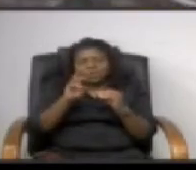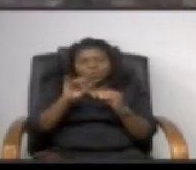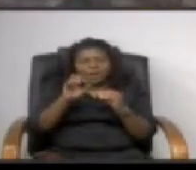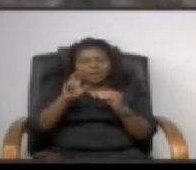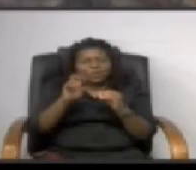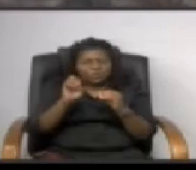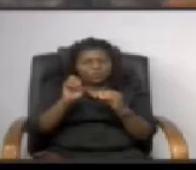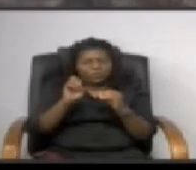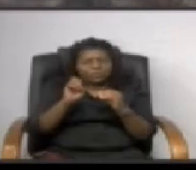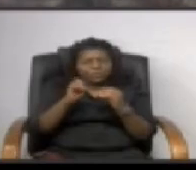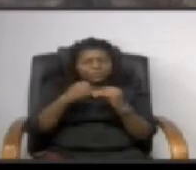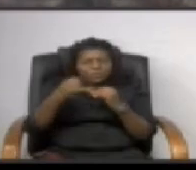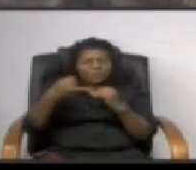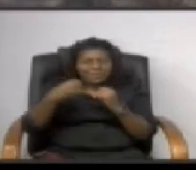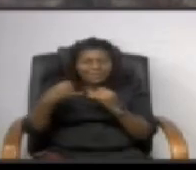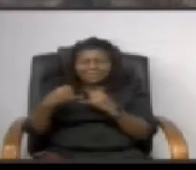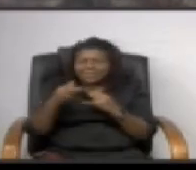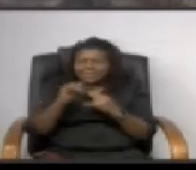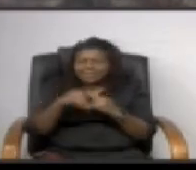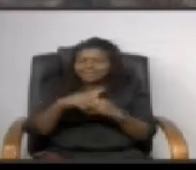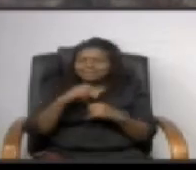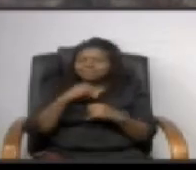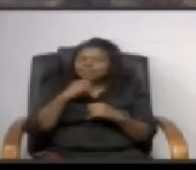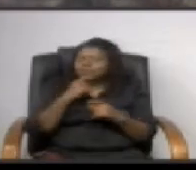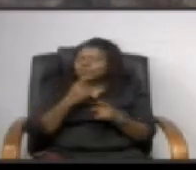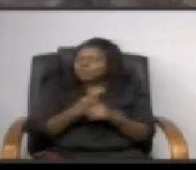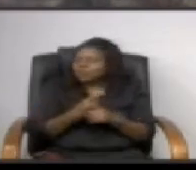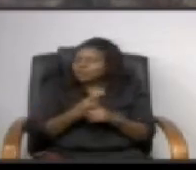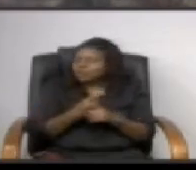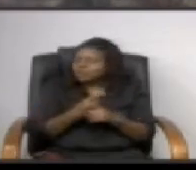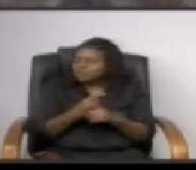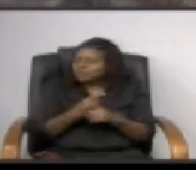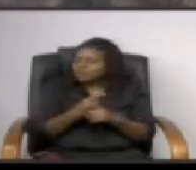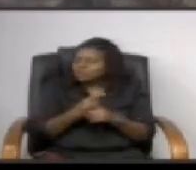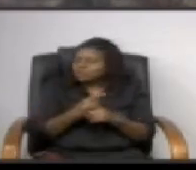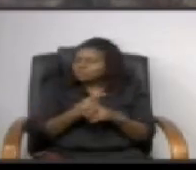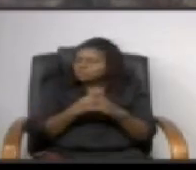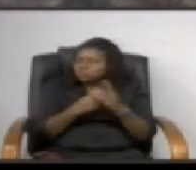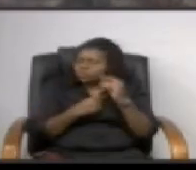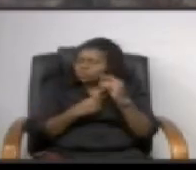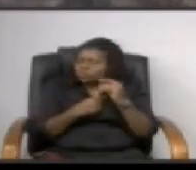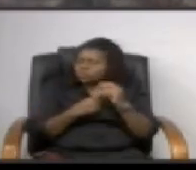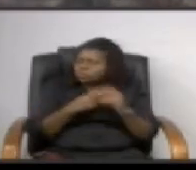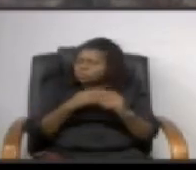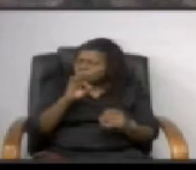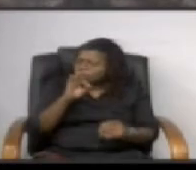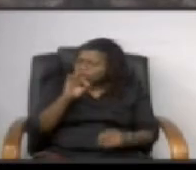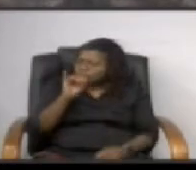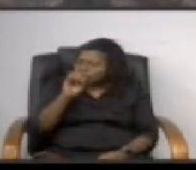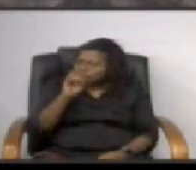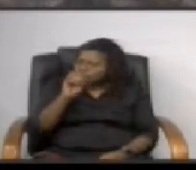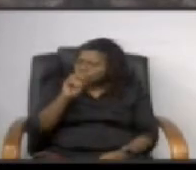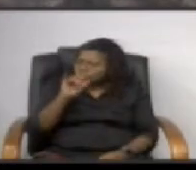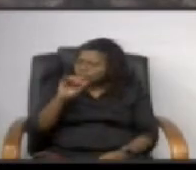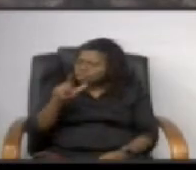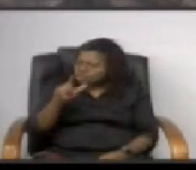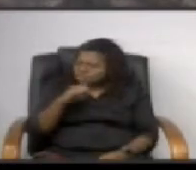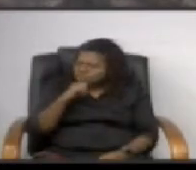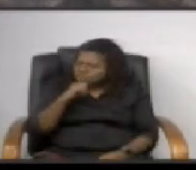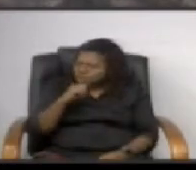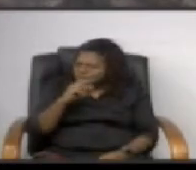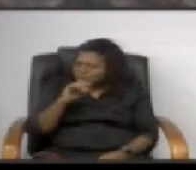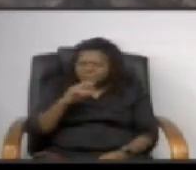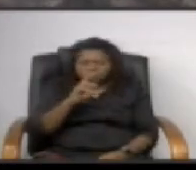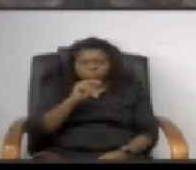in between the layers am i right that there's metal and we're also down isn't the firewall it's not metal firewall just